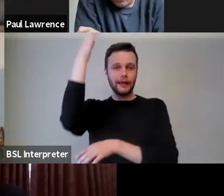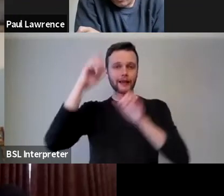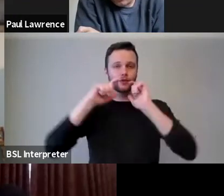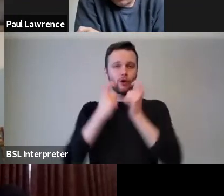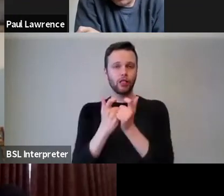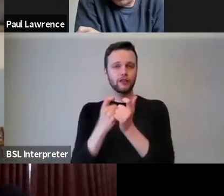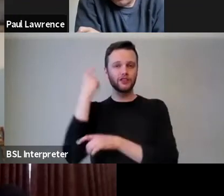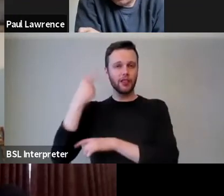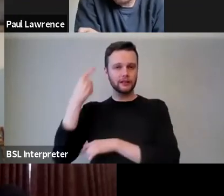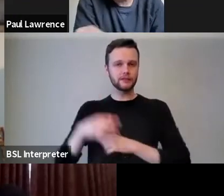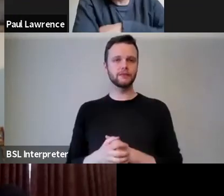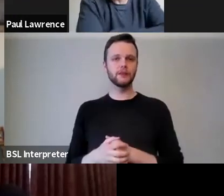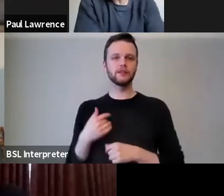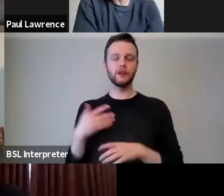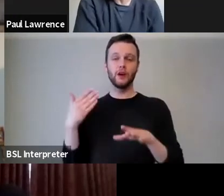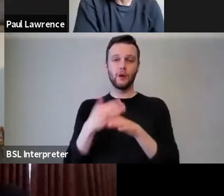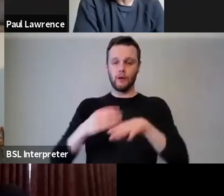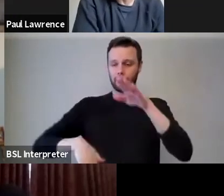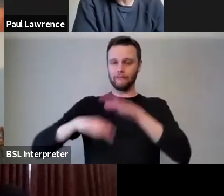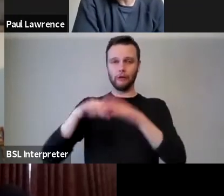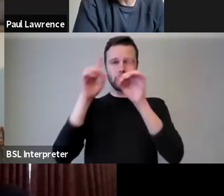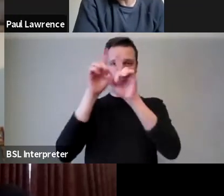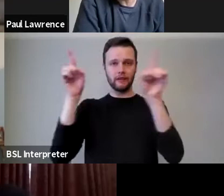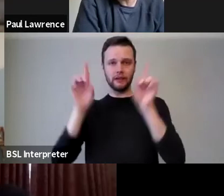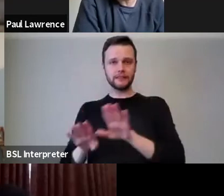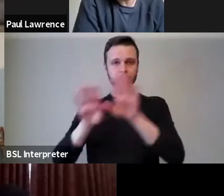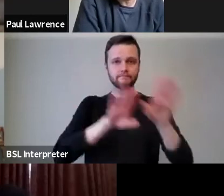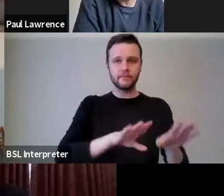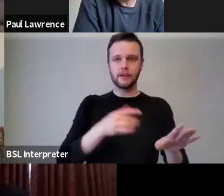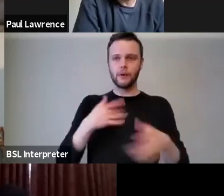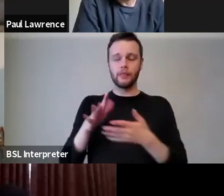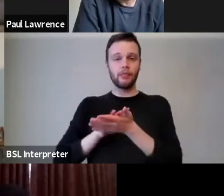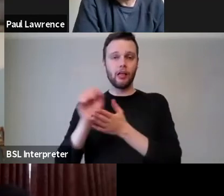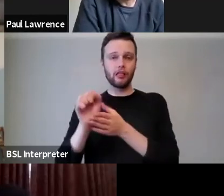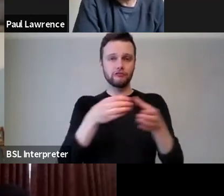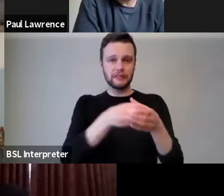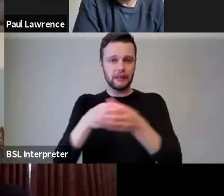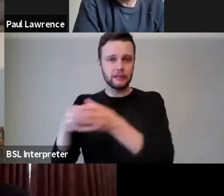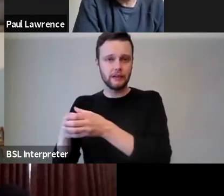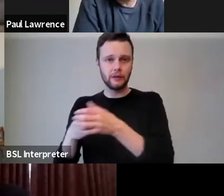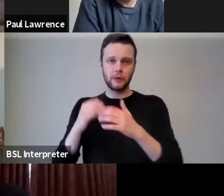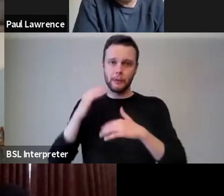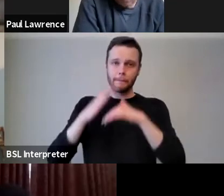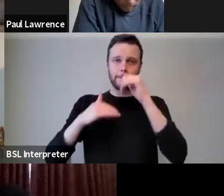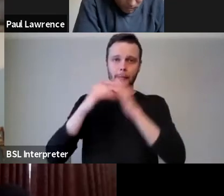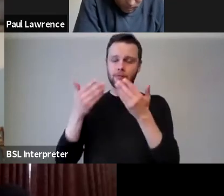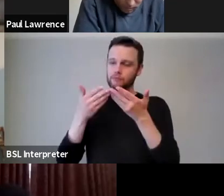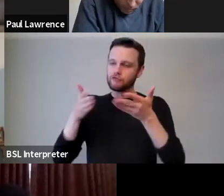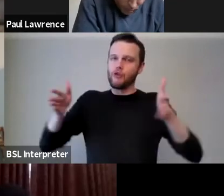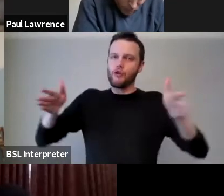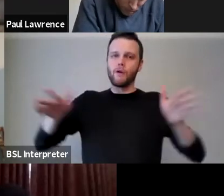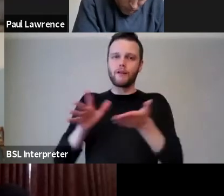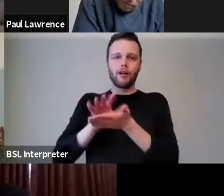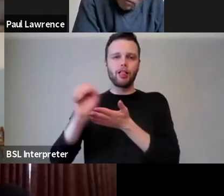so responsible for working across the university and with the cultural sector and building the broadest possible cultural community